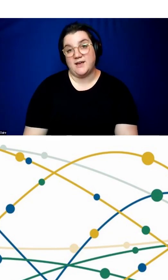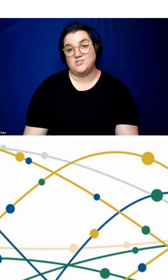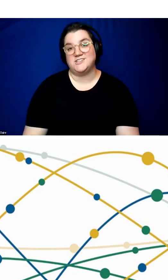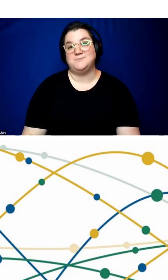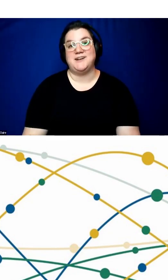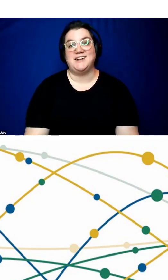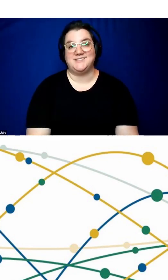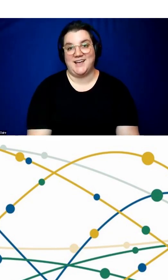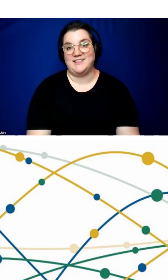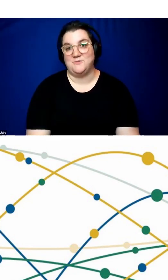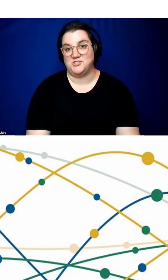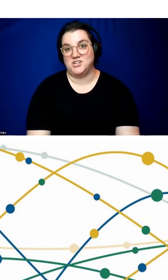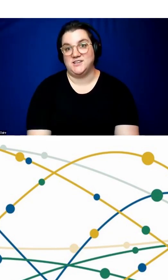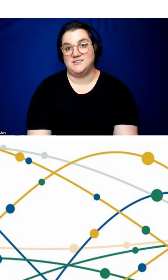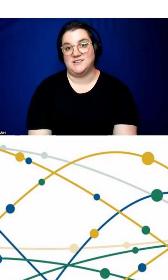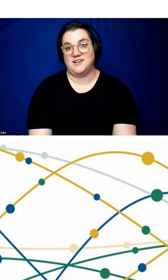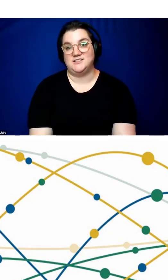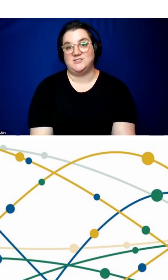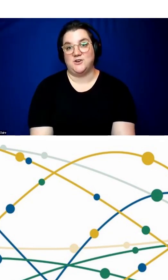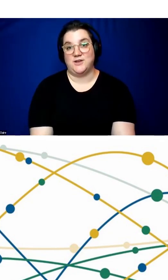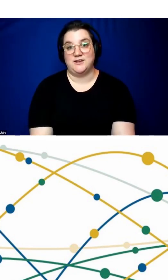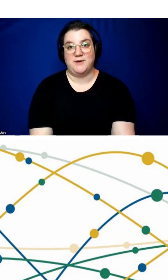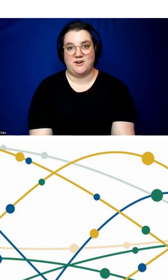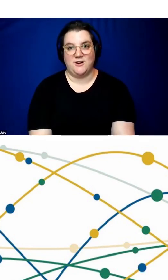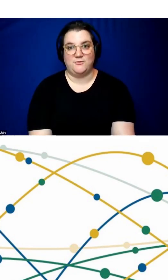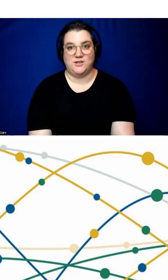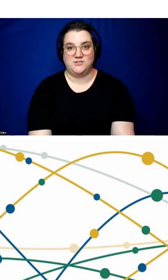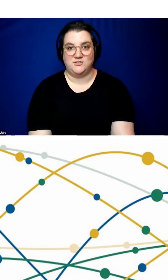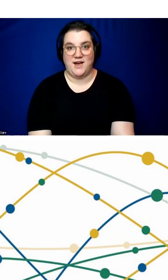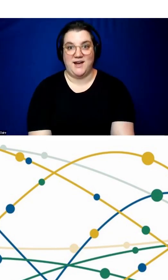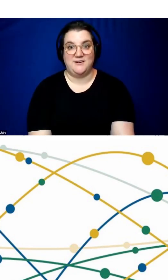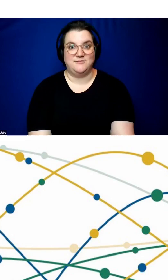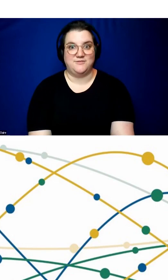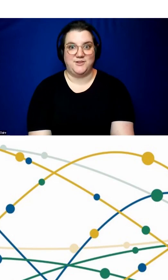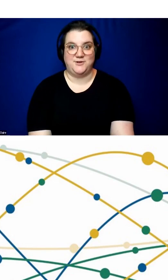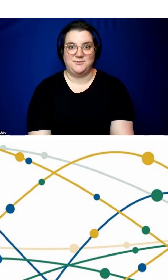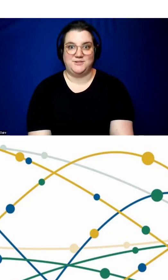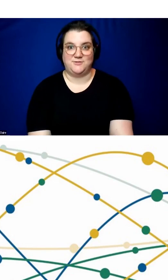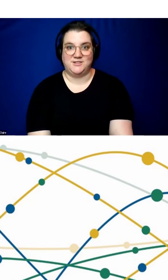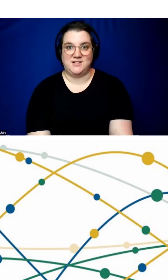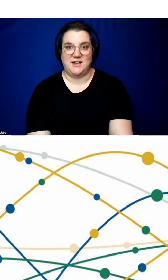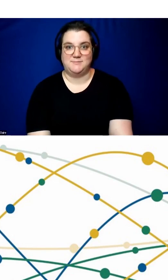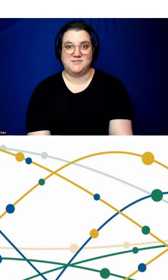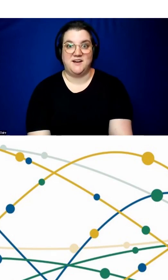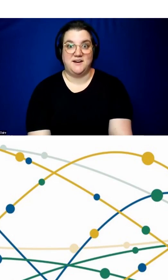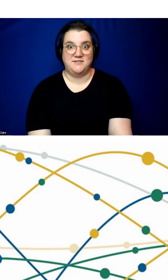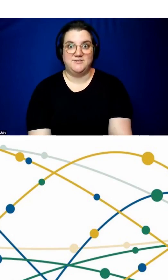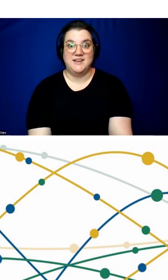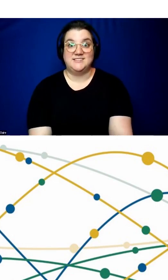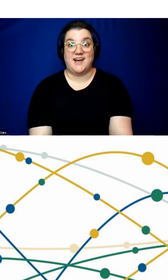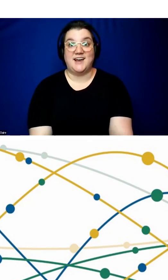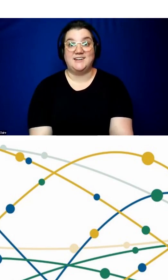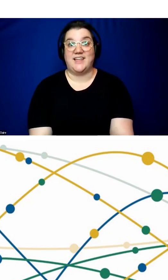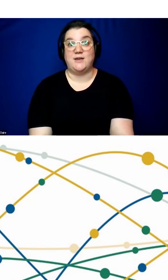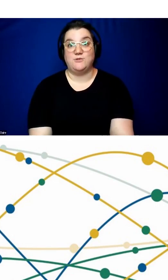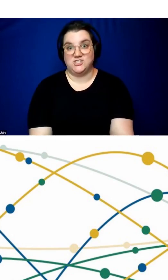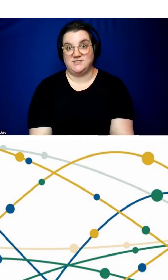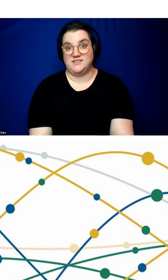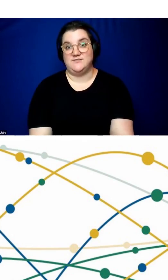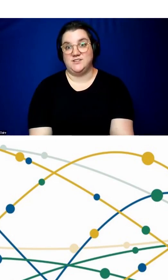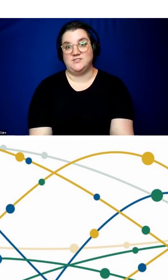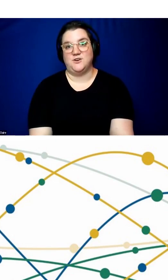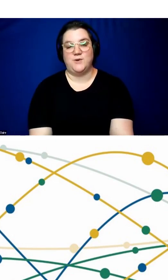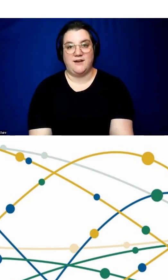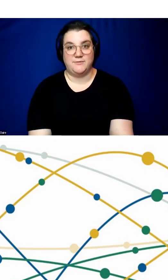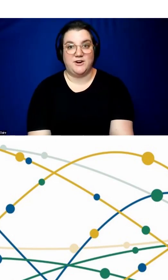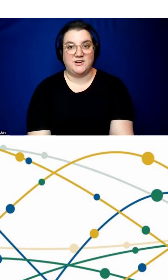spoken languages but not sign languages. And so, in America, we do have, you know, different types of signed languages,